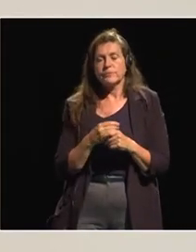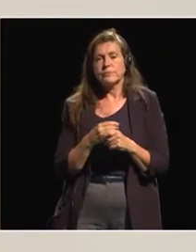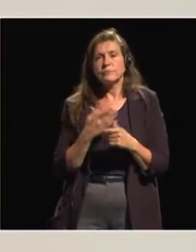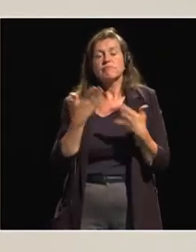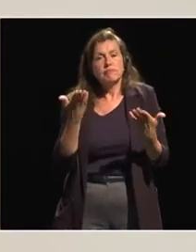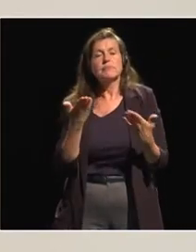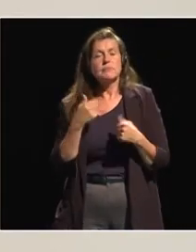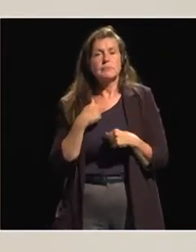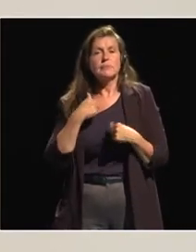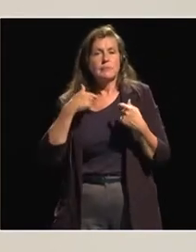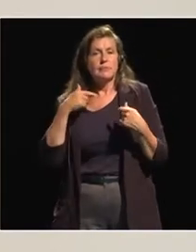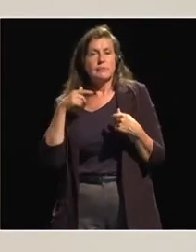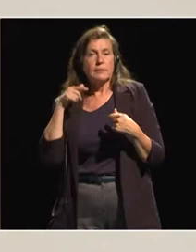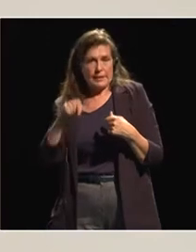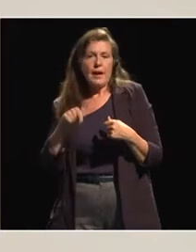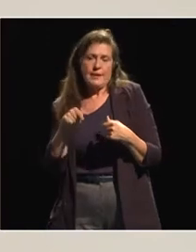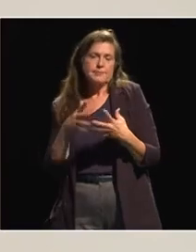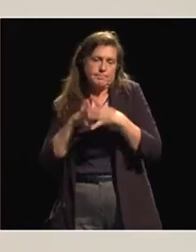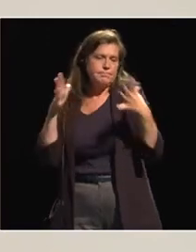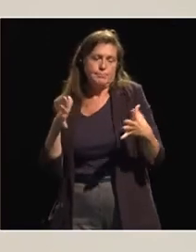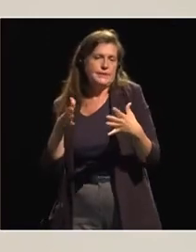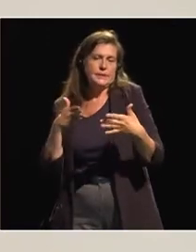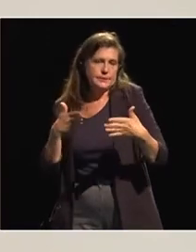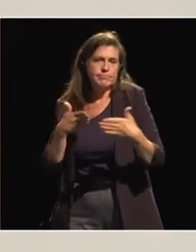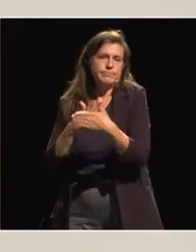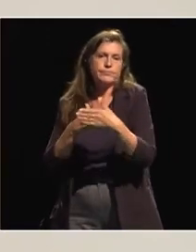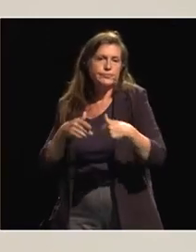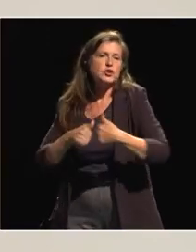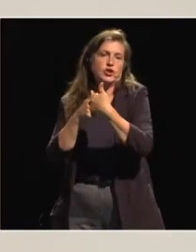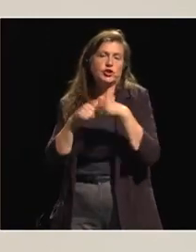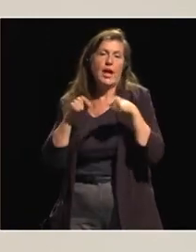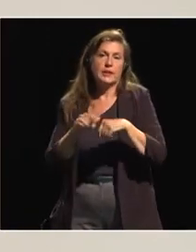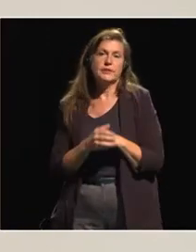there on the scene. So that's the real challenge.